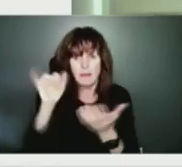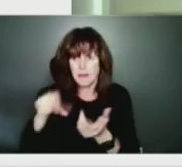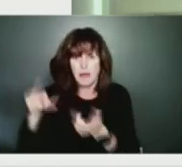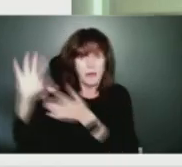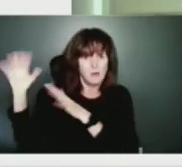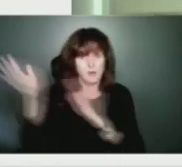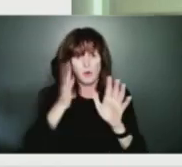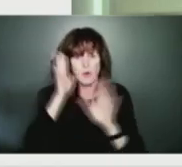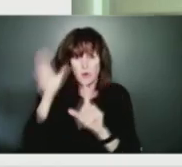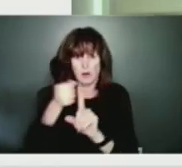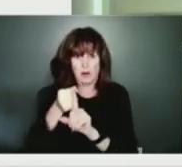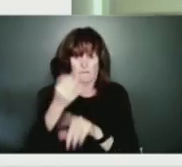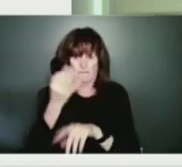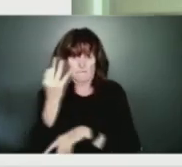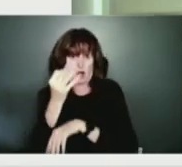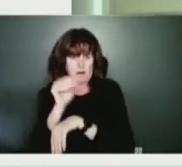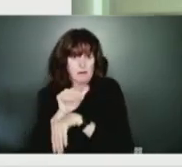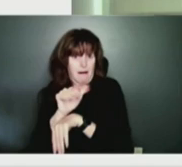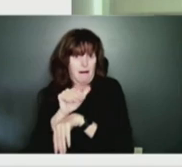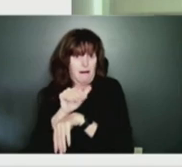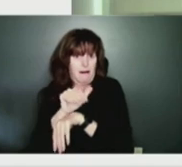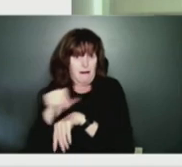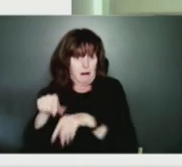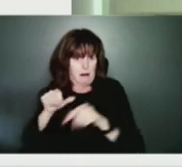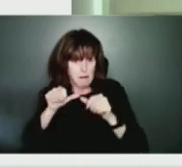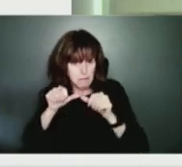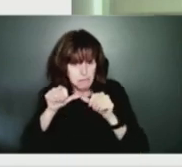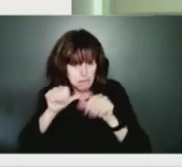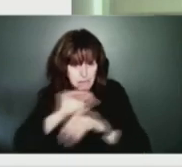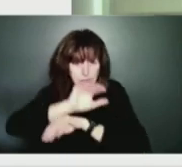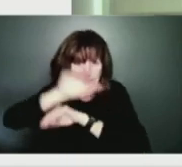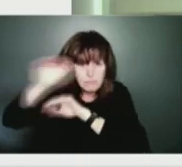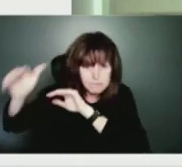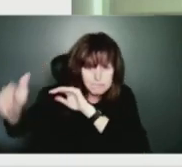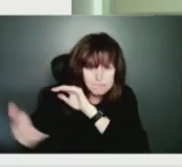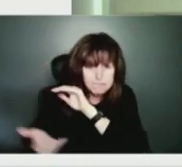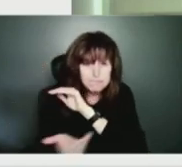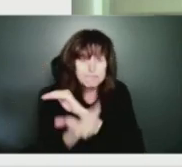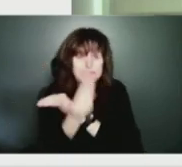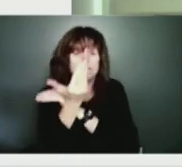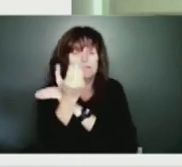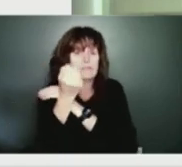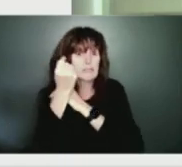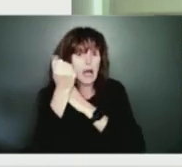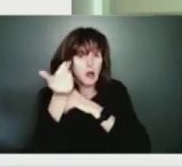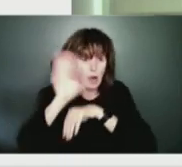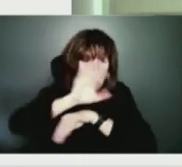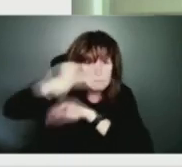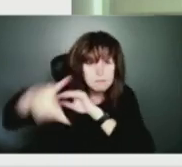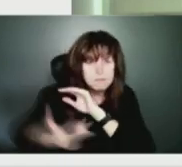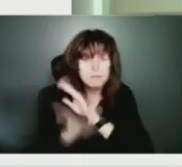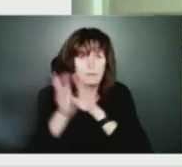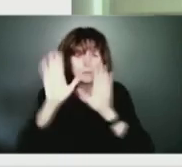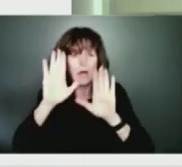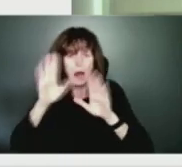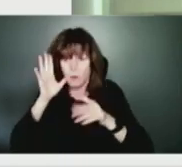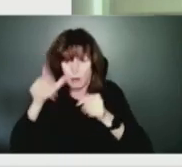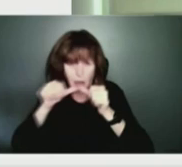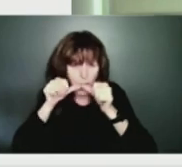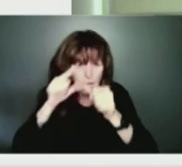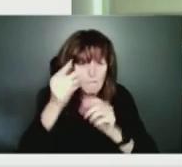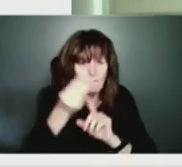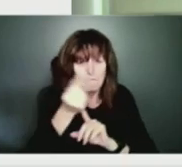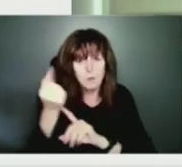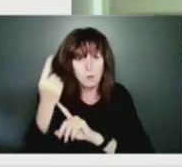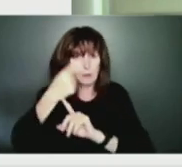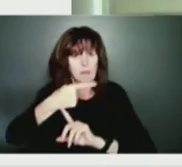over Friday night into Saturday and Saturday night. So, you we're just asking everybody to be prepared. And it doesn't hurt to take those